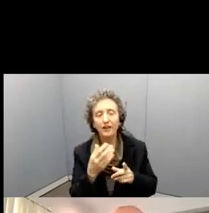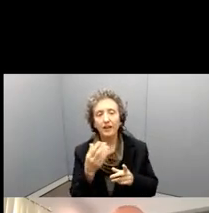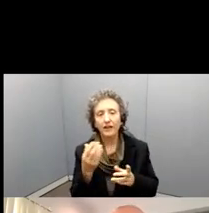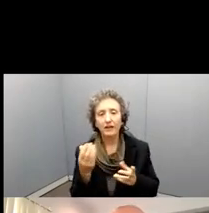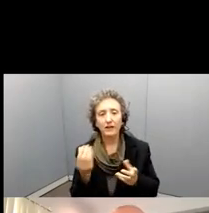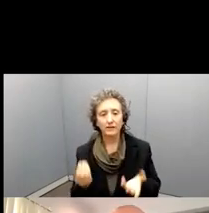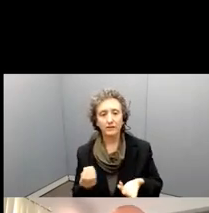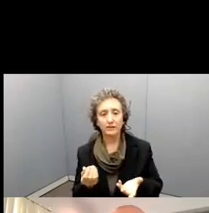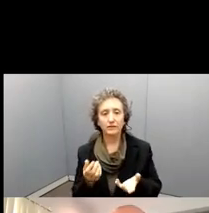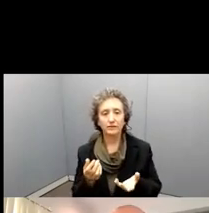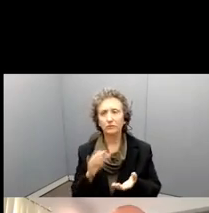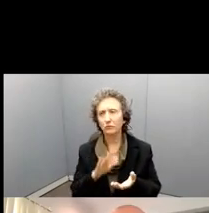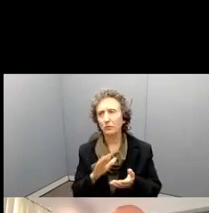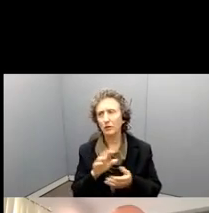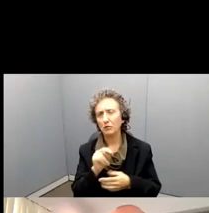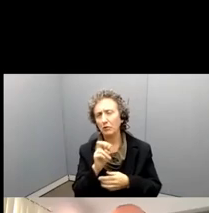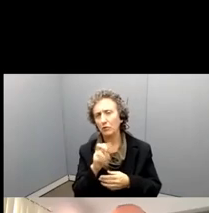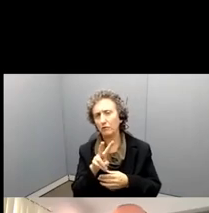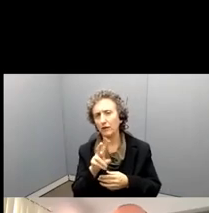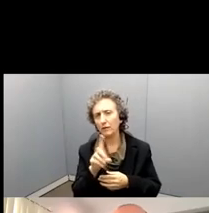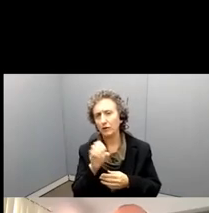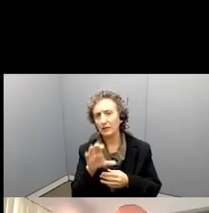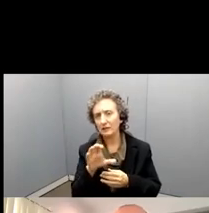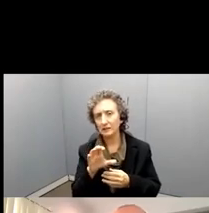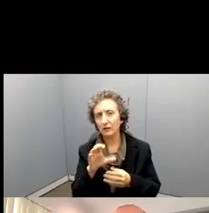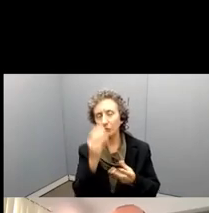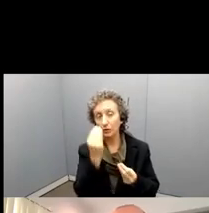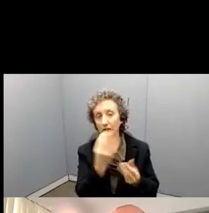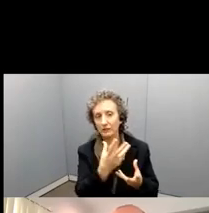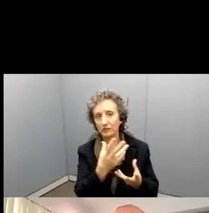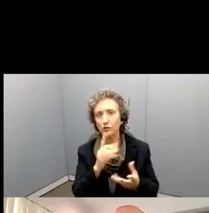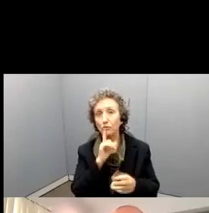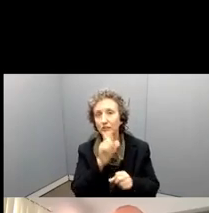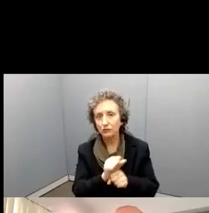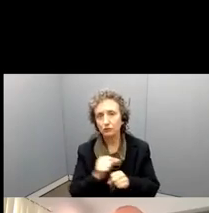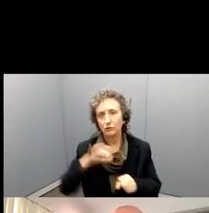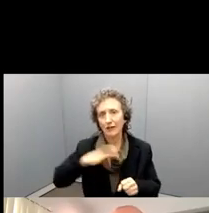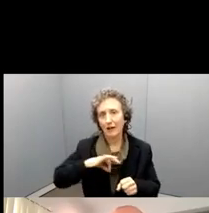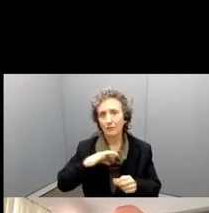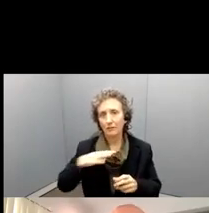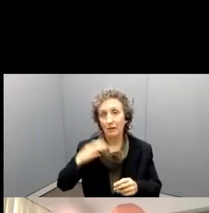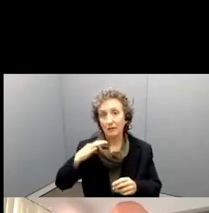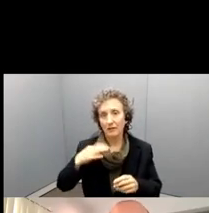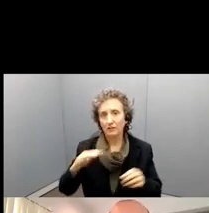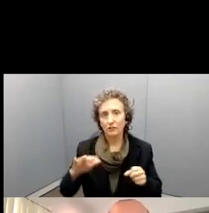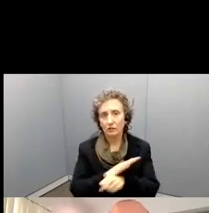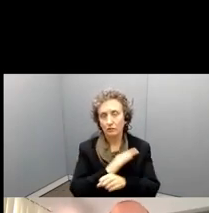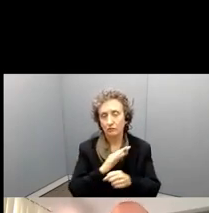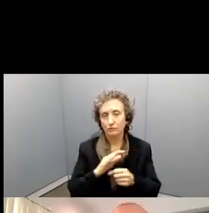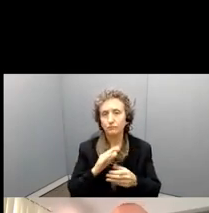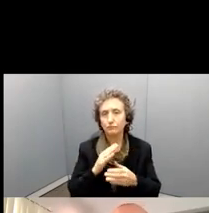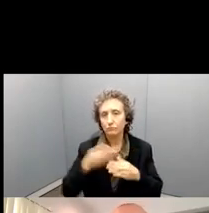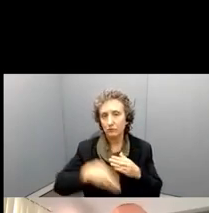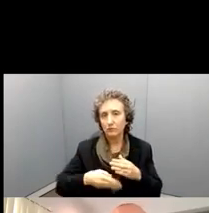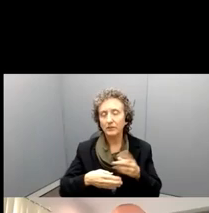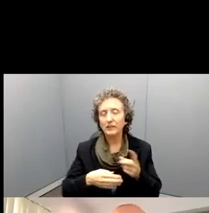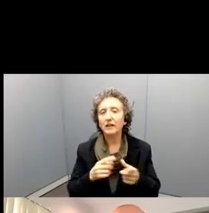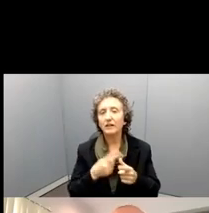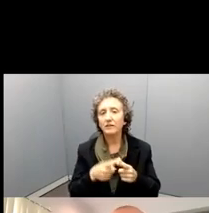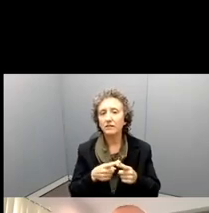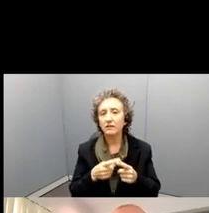in November or December, to, you know, to make sure that your application is complete and it, and it goes out for quite the, uh,